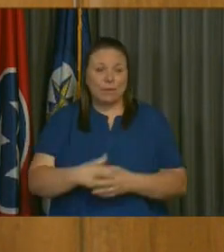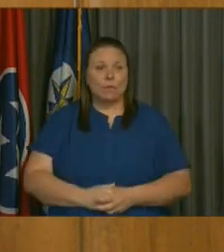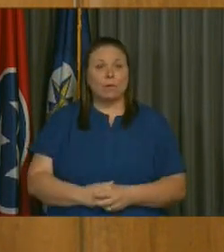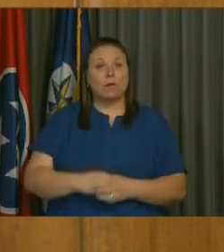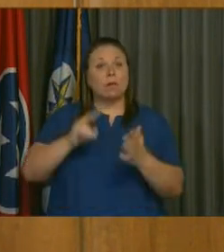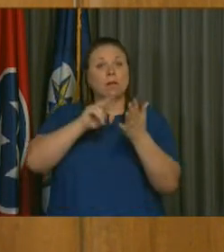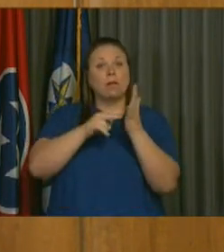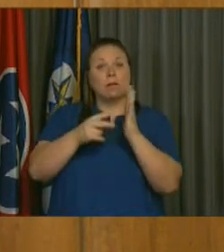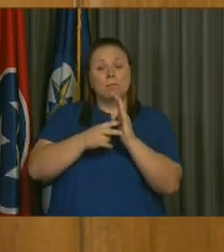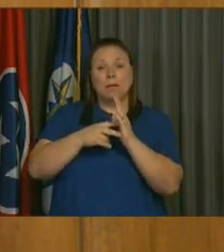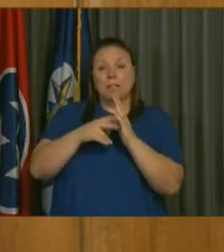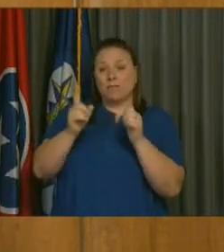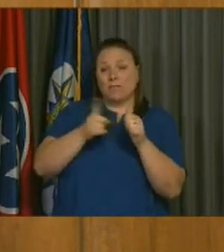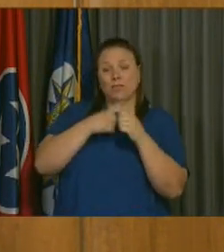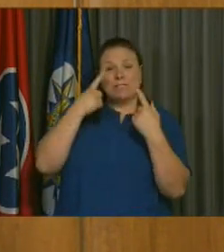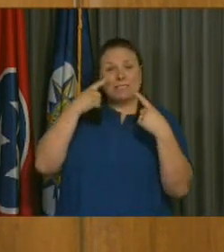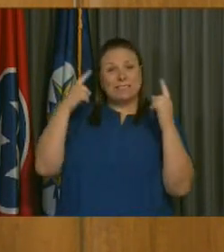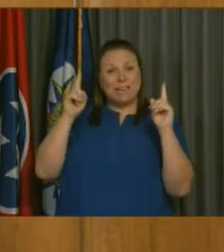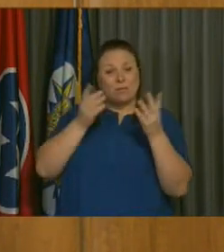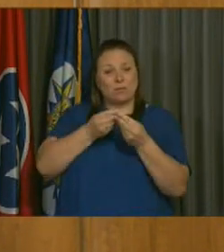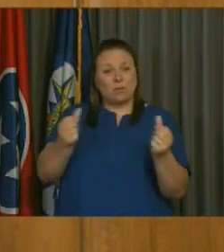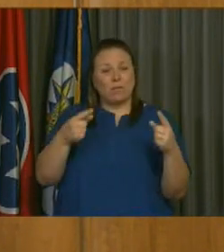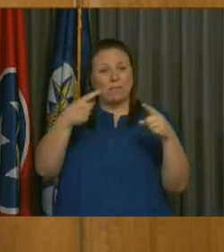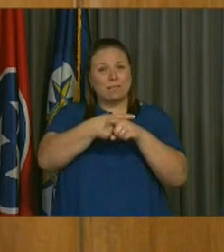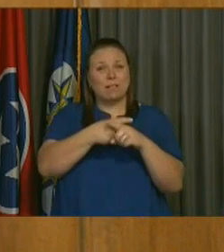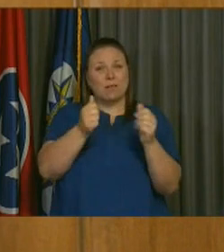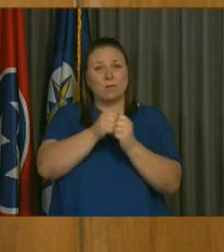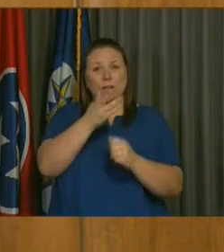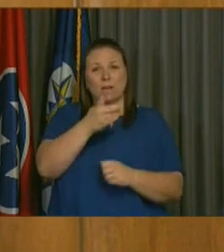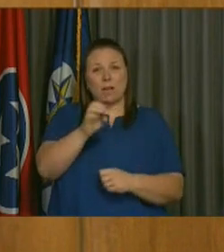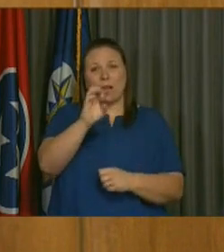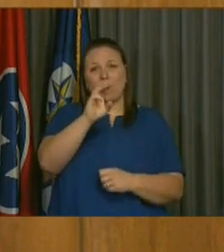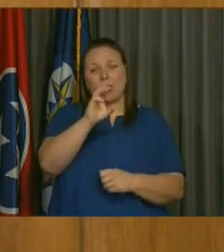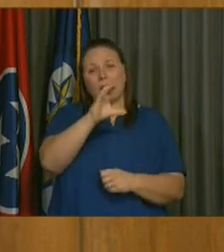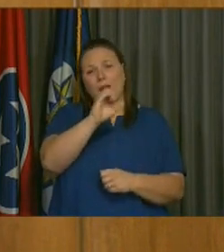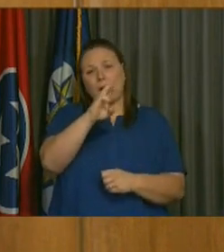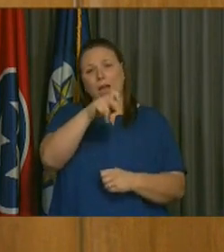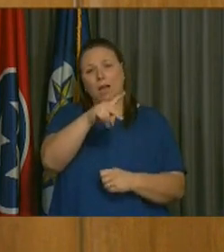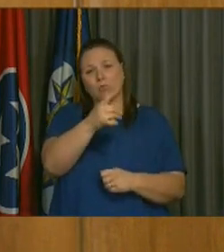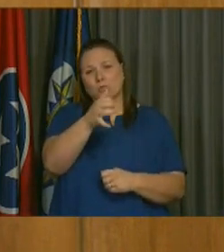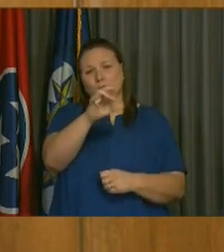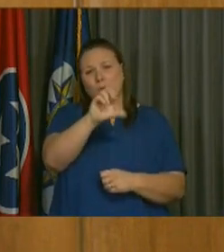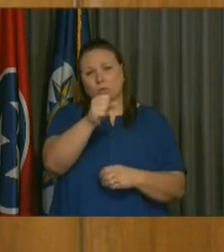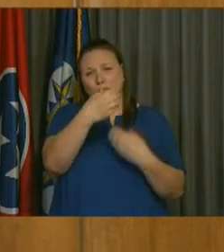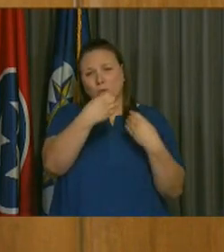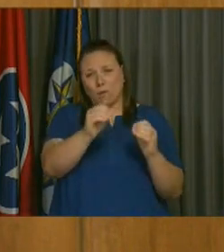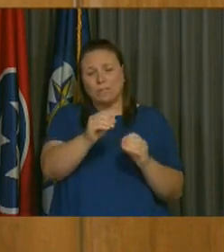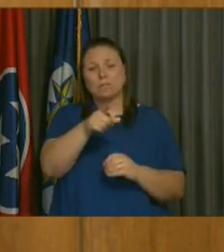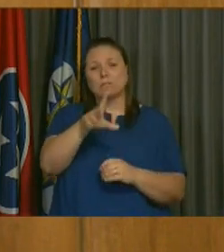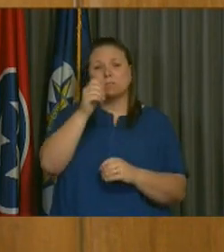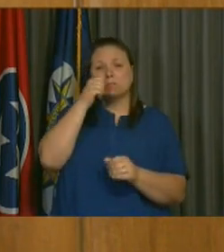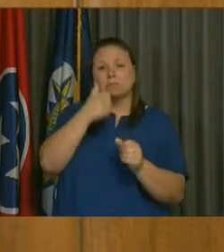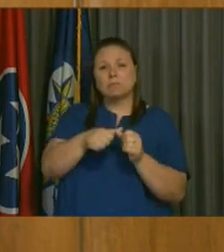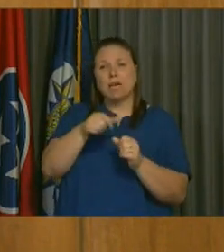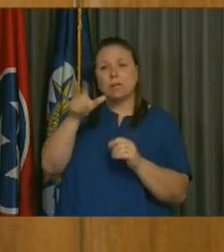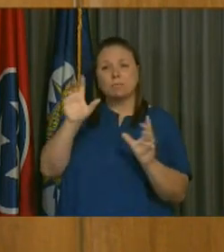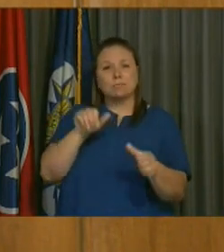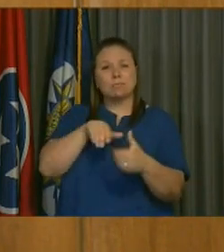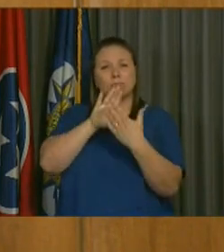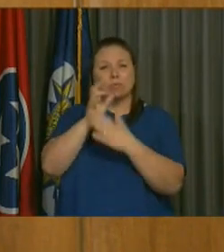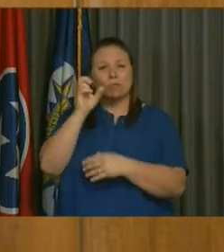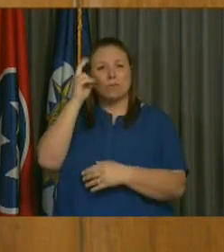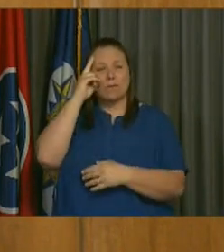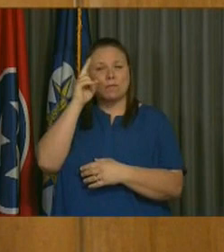that we were first successful in resolving conflicts with the Comptroller's Office. The Council will recall that Comptroller Wilson addressed you in November and